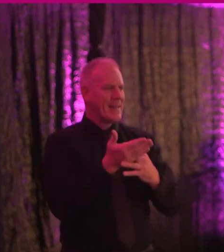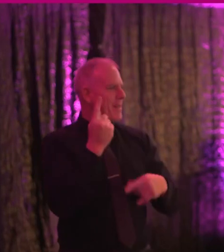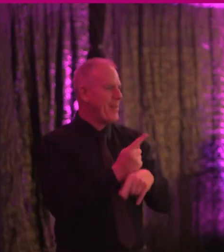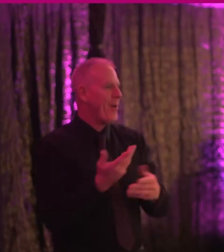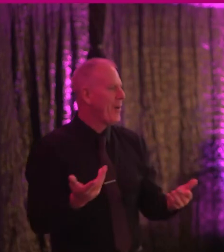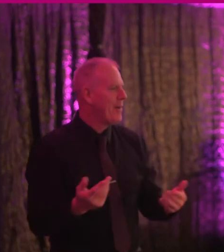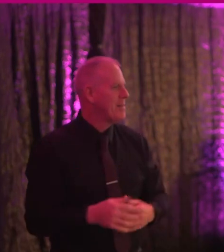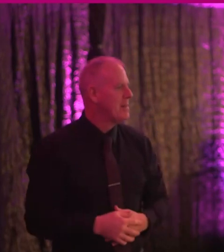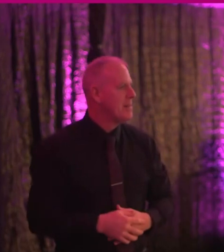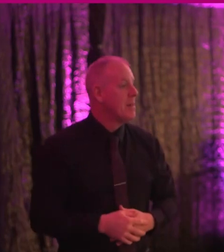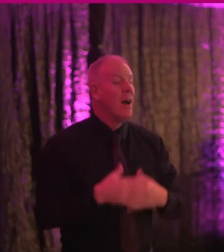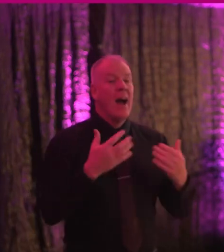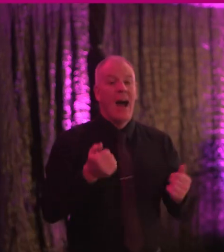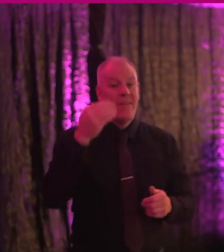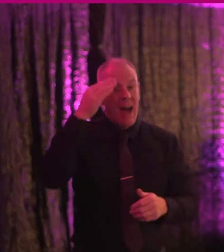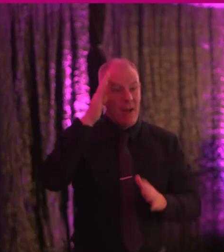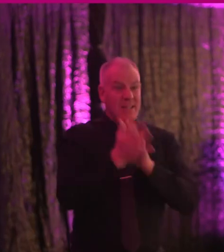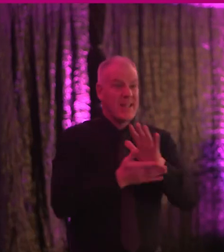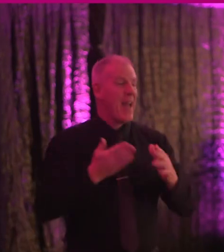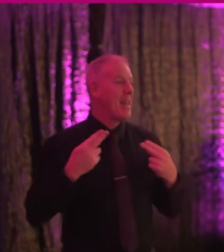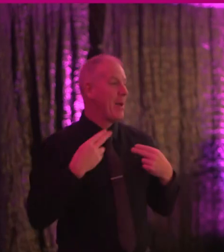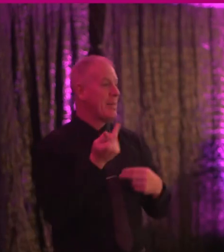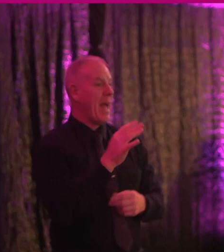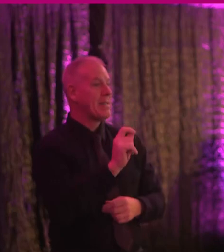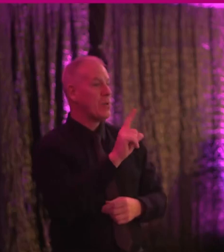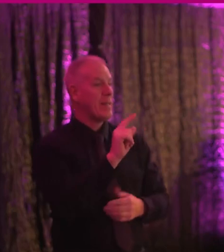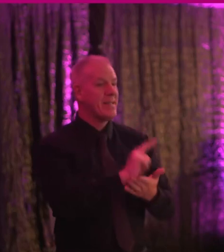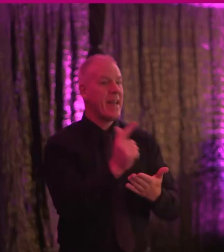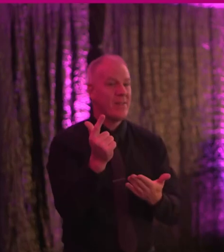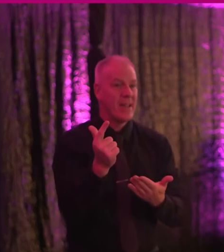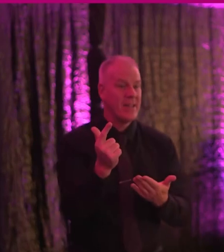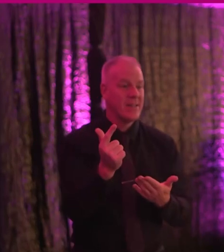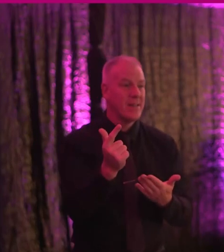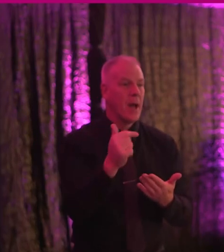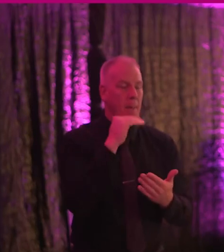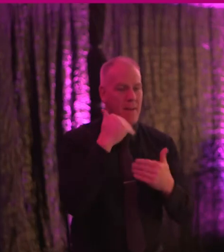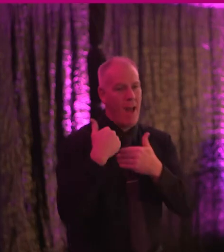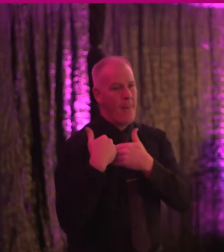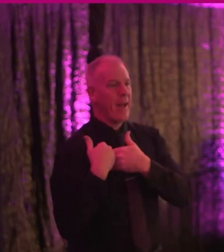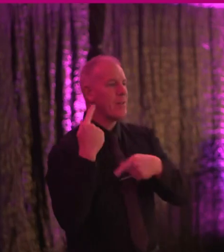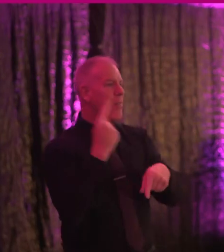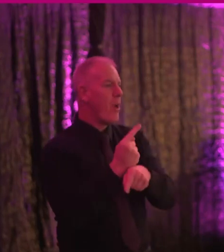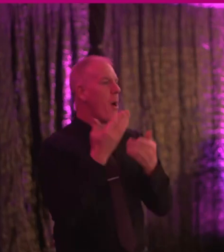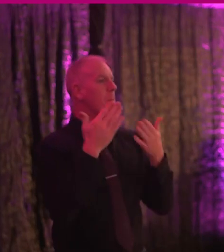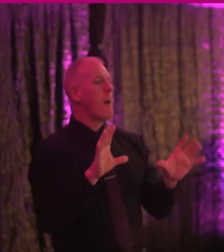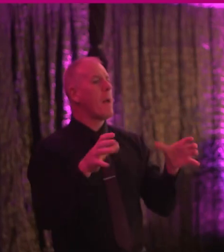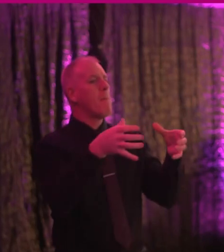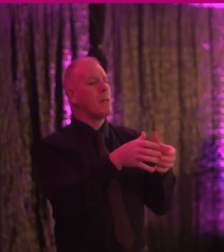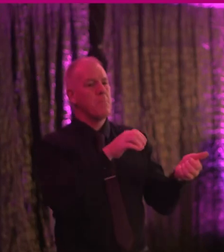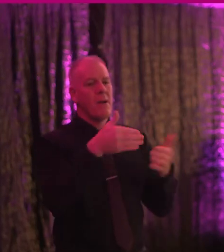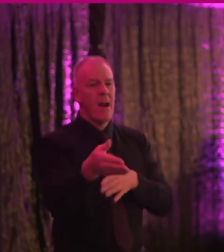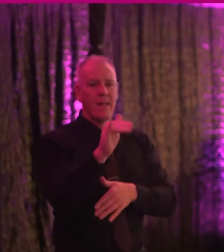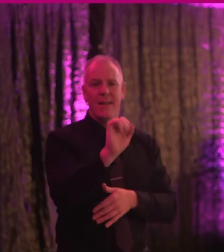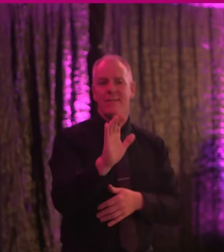We also have the Irish Sign Language Act 2017, which puts obligations of public bodies to provide